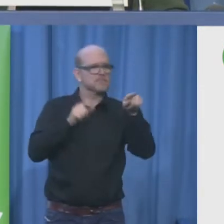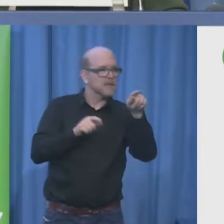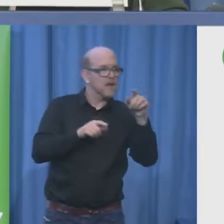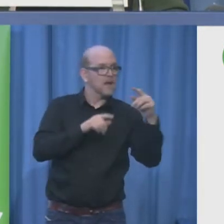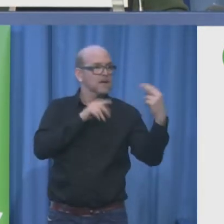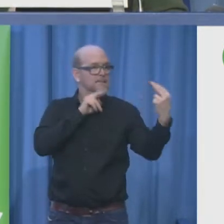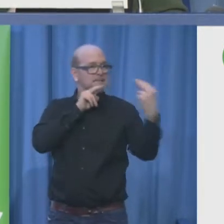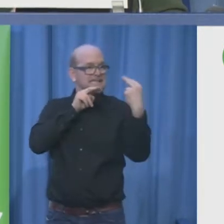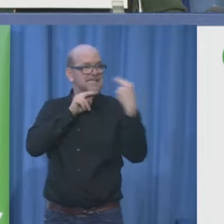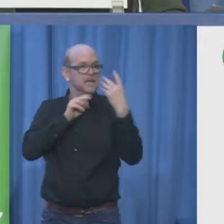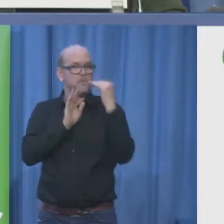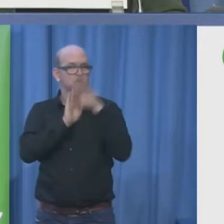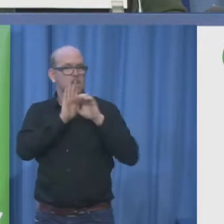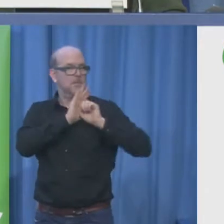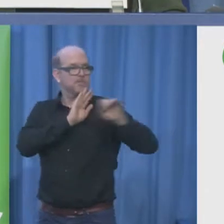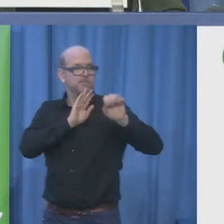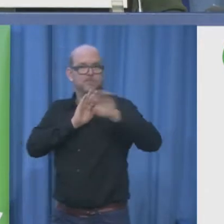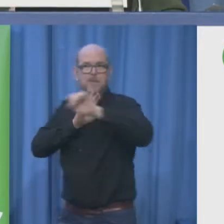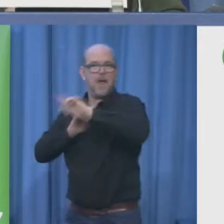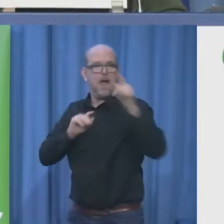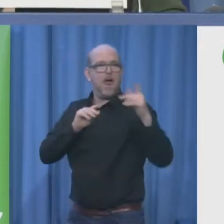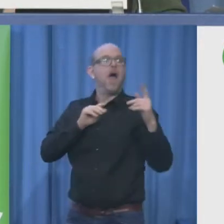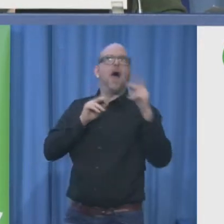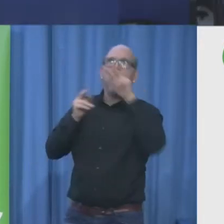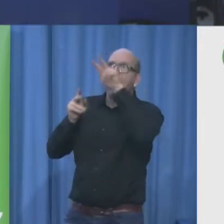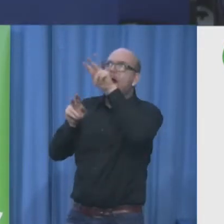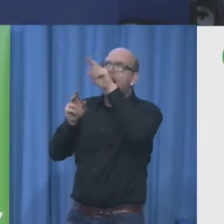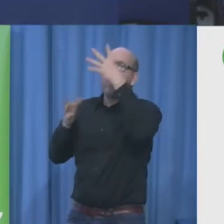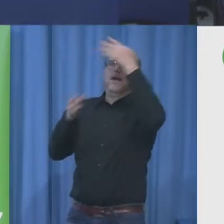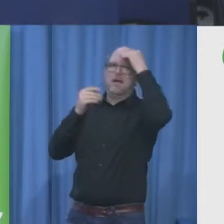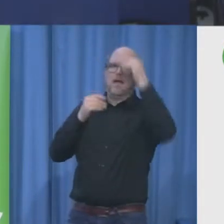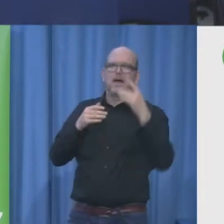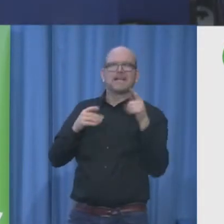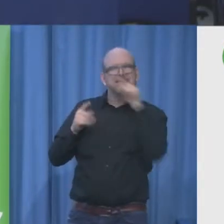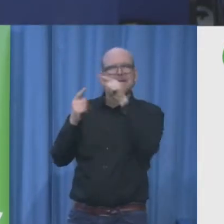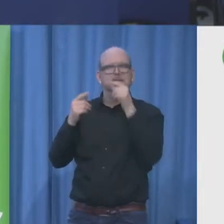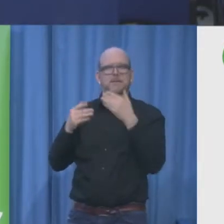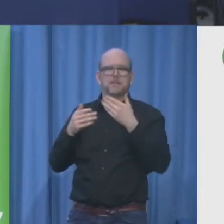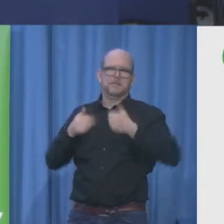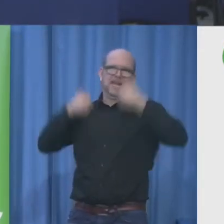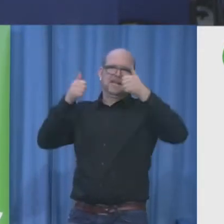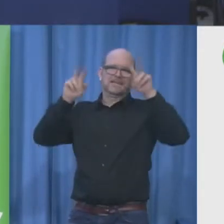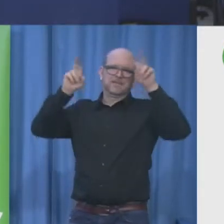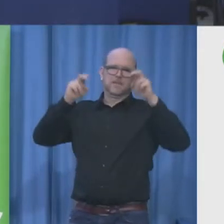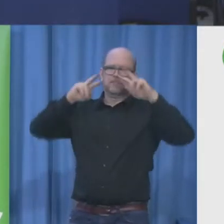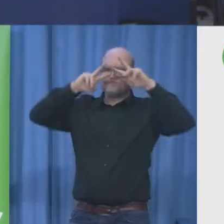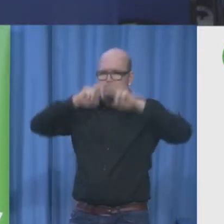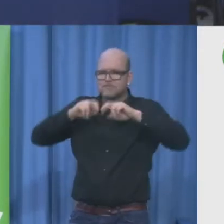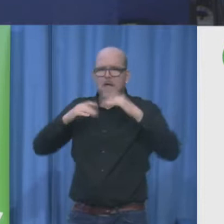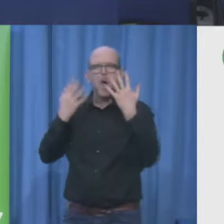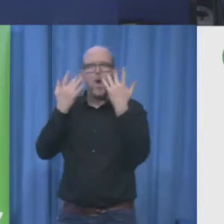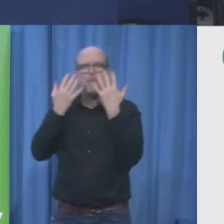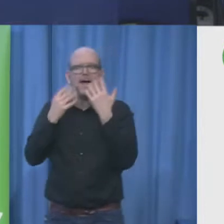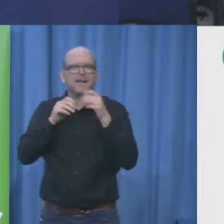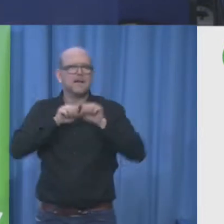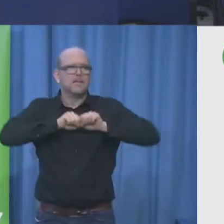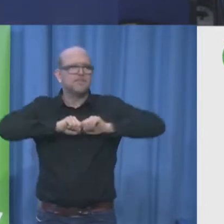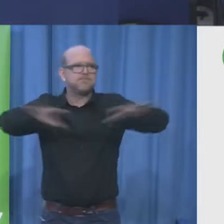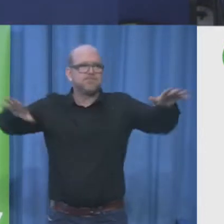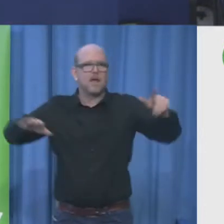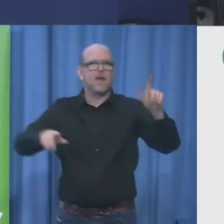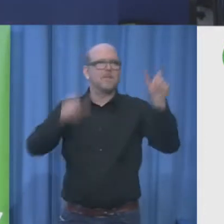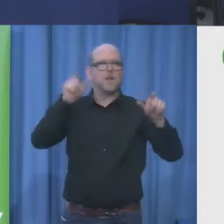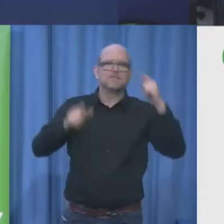have programming, they put it on very late at night at a time when you won't get many viewers. And as a consequence, it